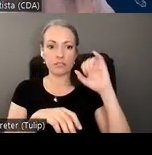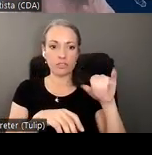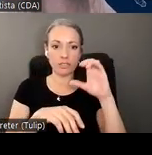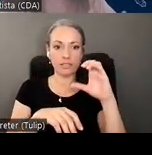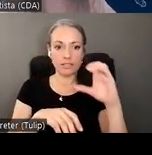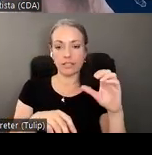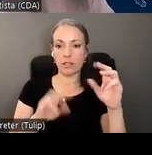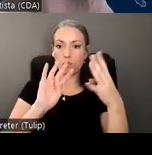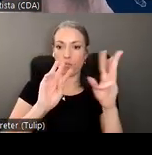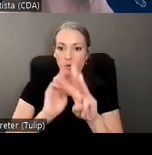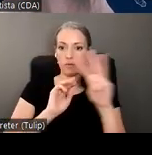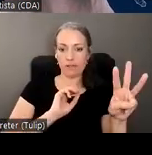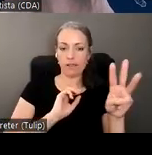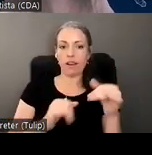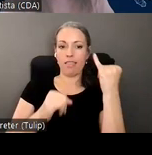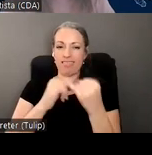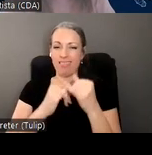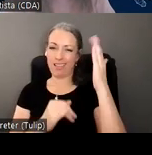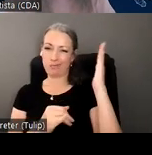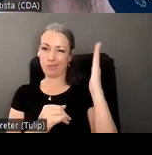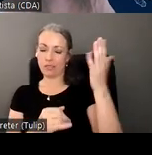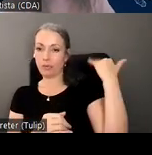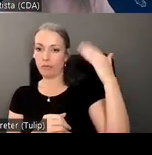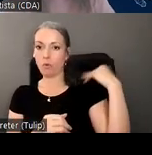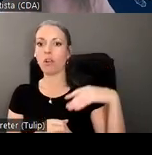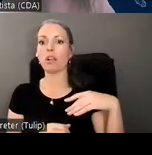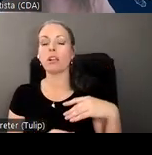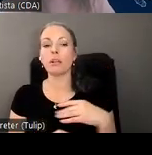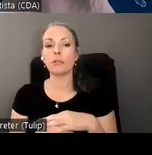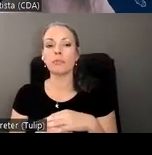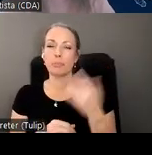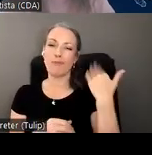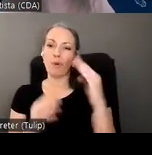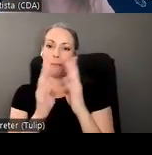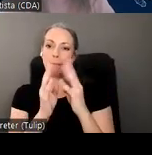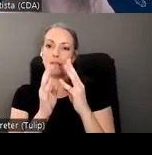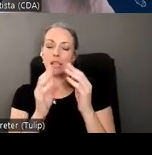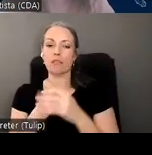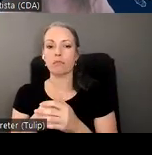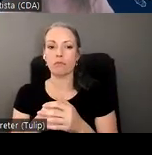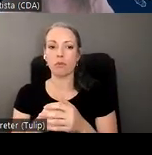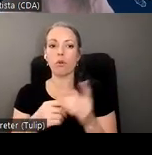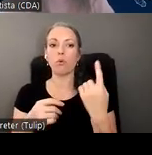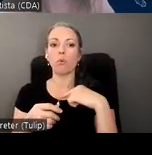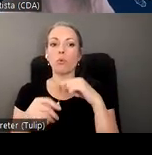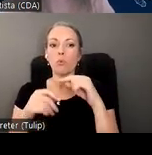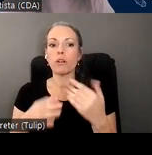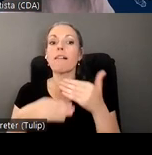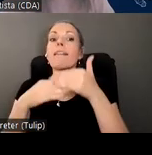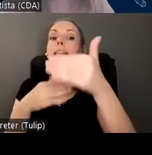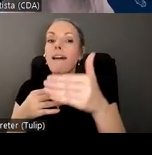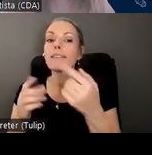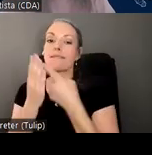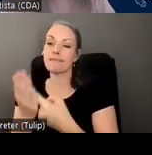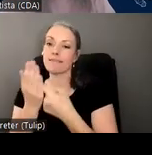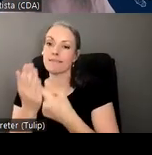the last presentation that was done in the last meeting. However, what we're going to go into next is